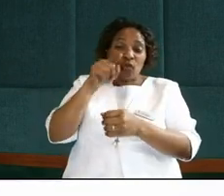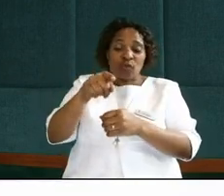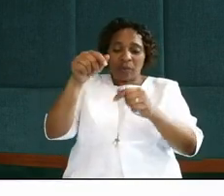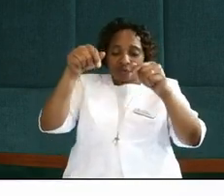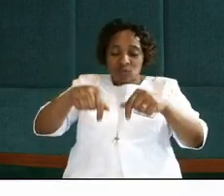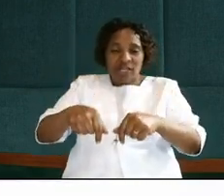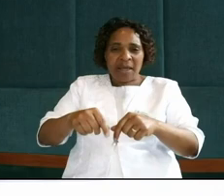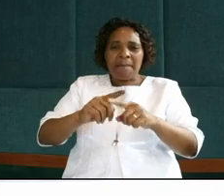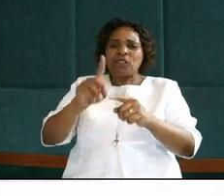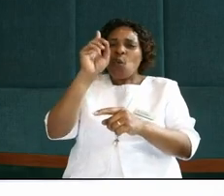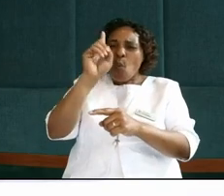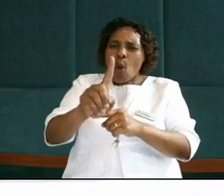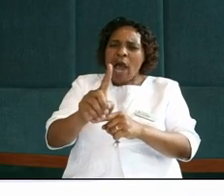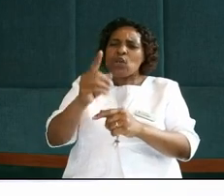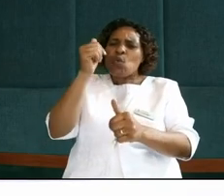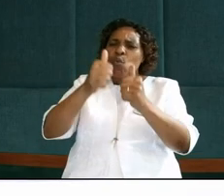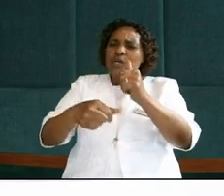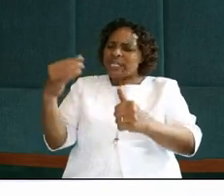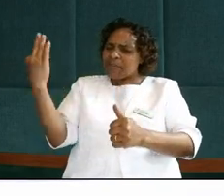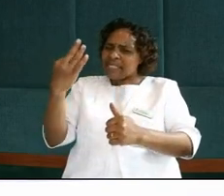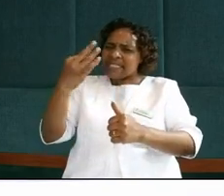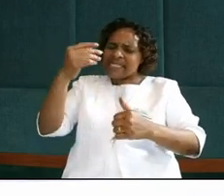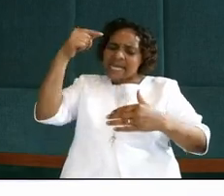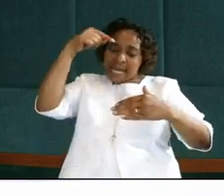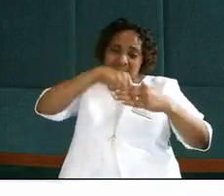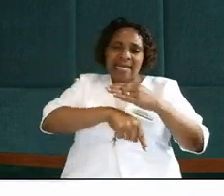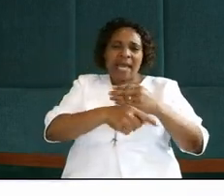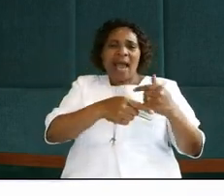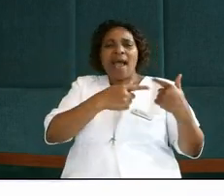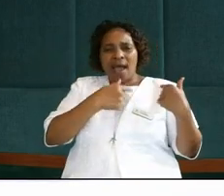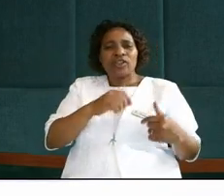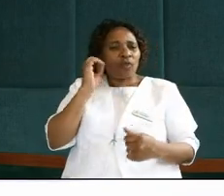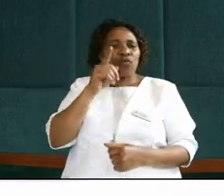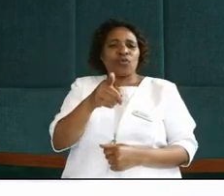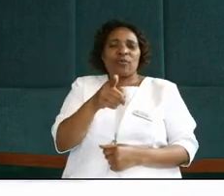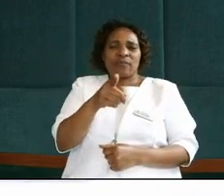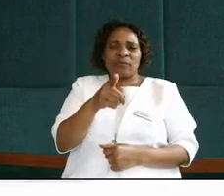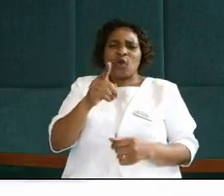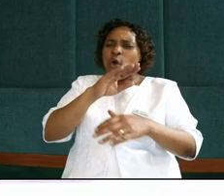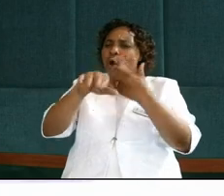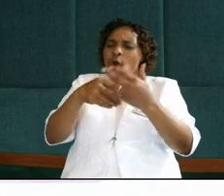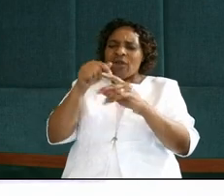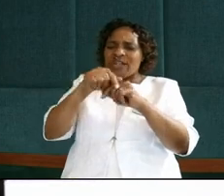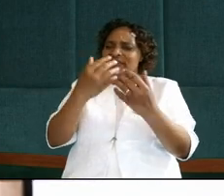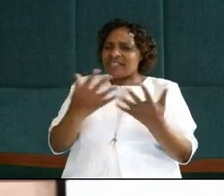one that reaches to the innermost of you. Oh, this, the Passover shall be having, it